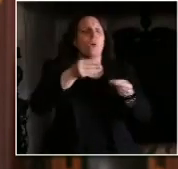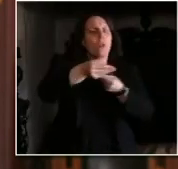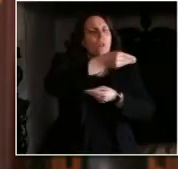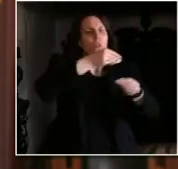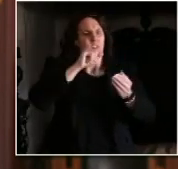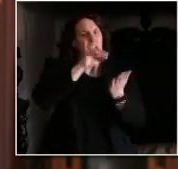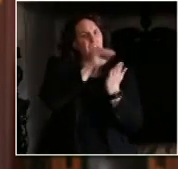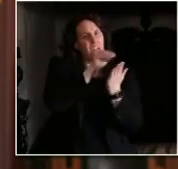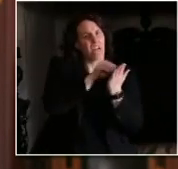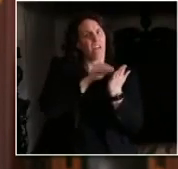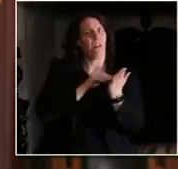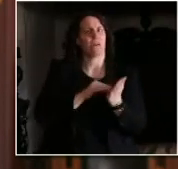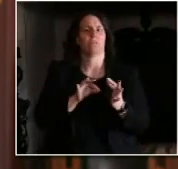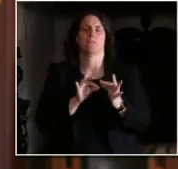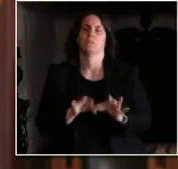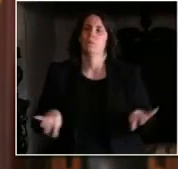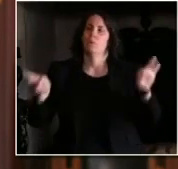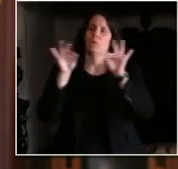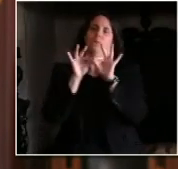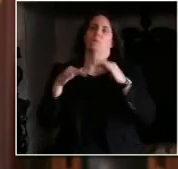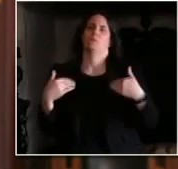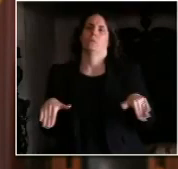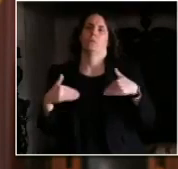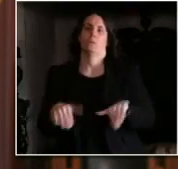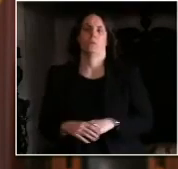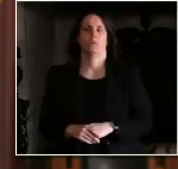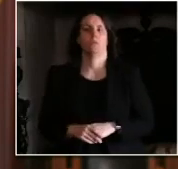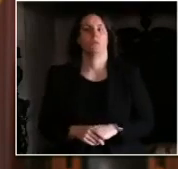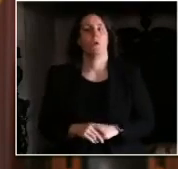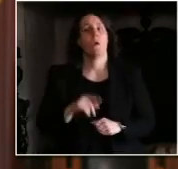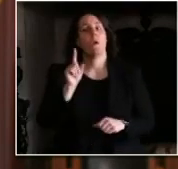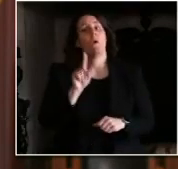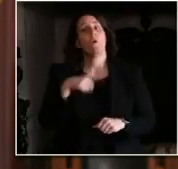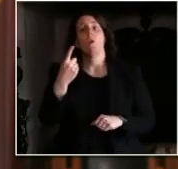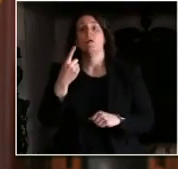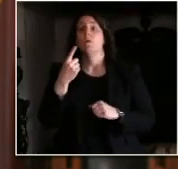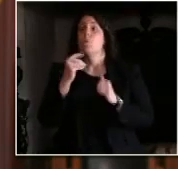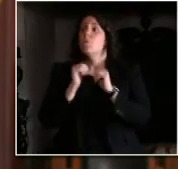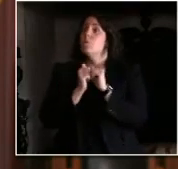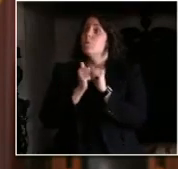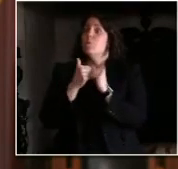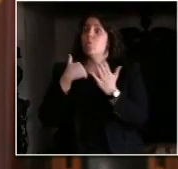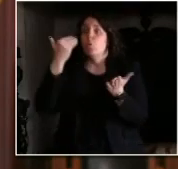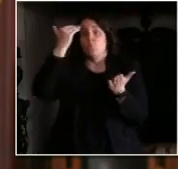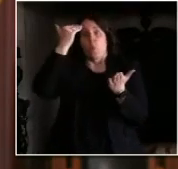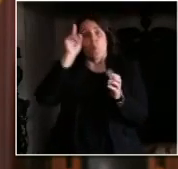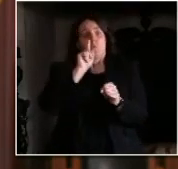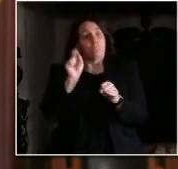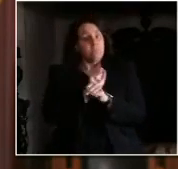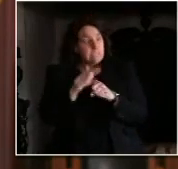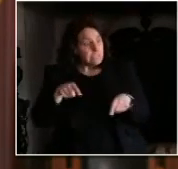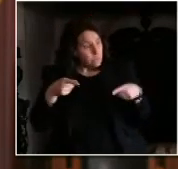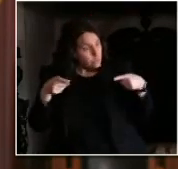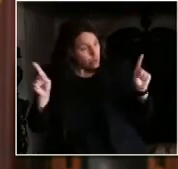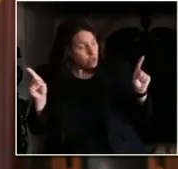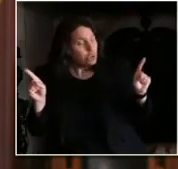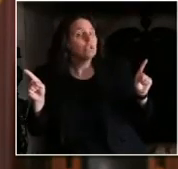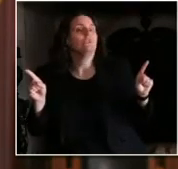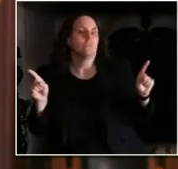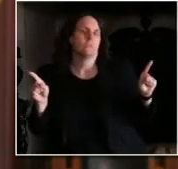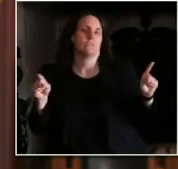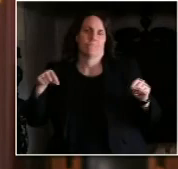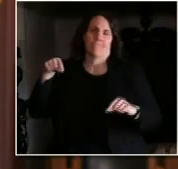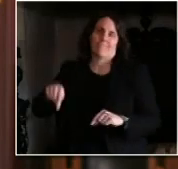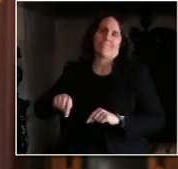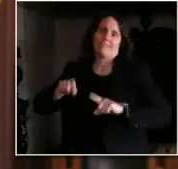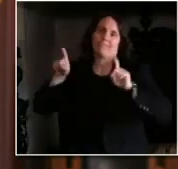situation, and the only way to take that picture is to further scale up our testing capacity. This is a critical and fundamental